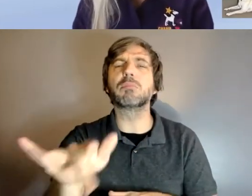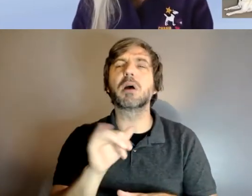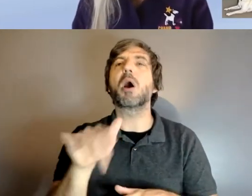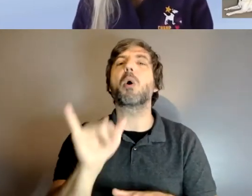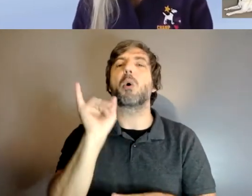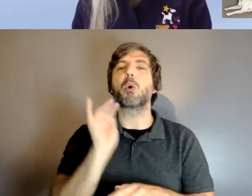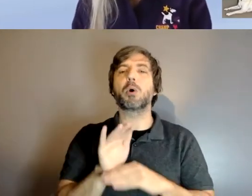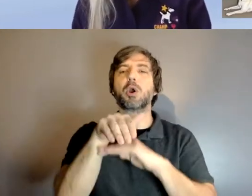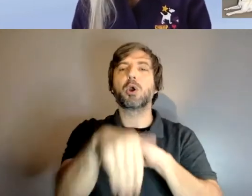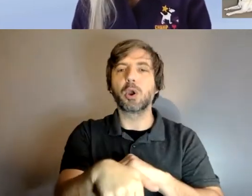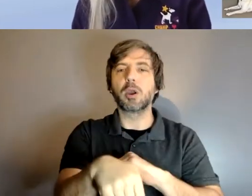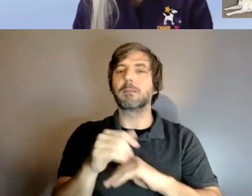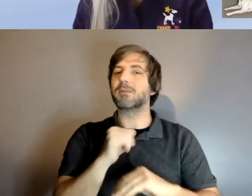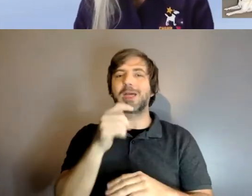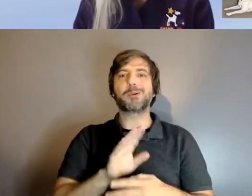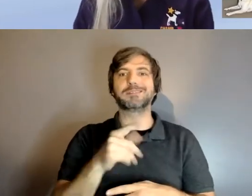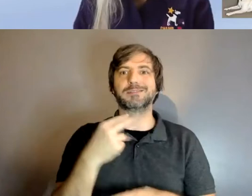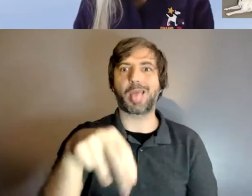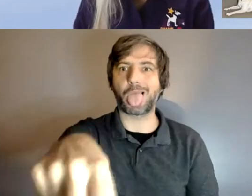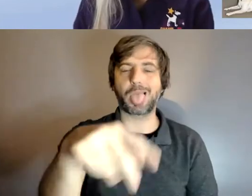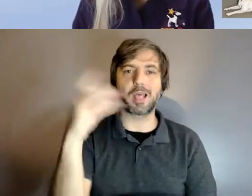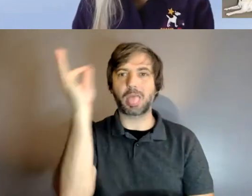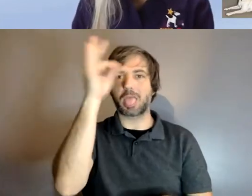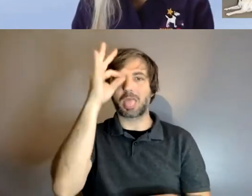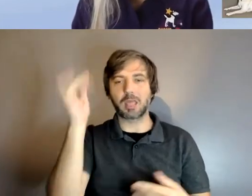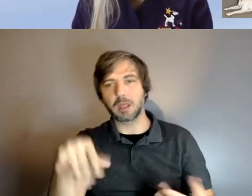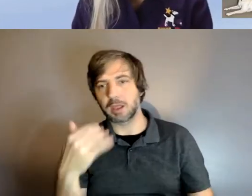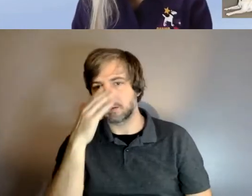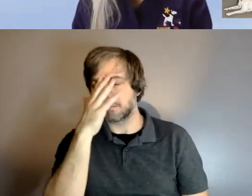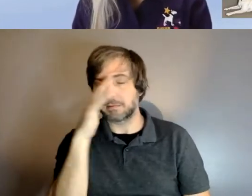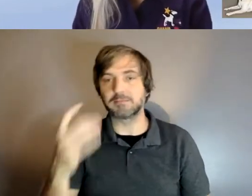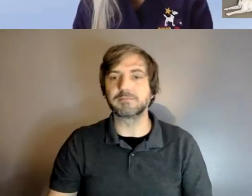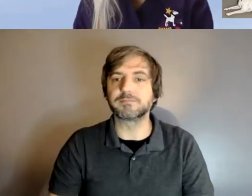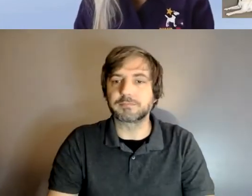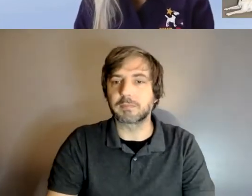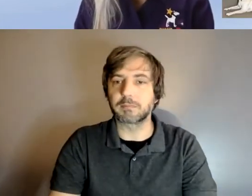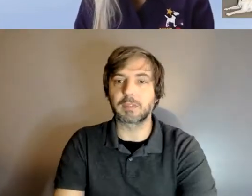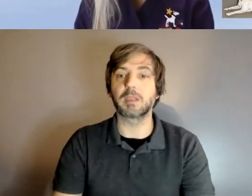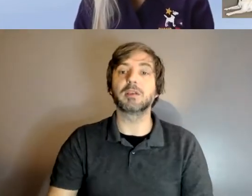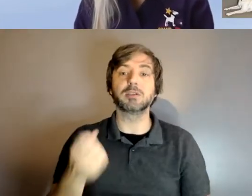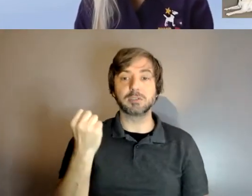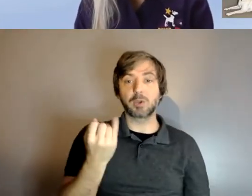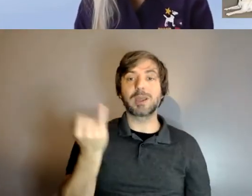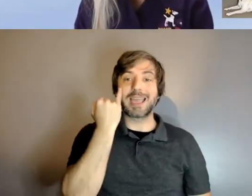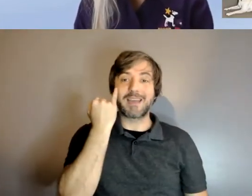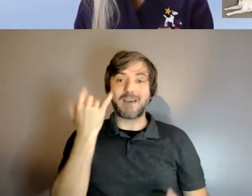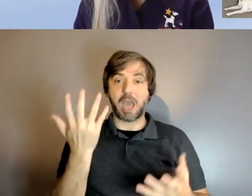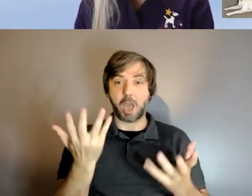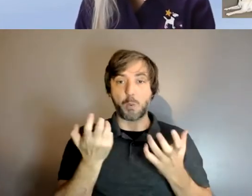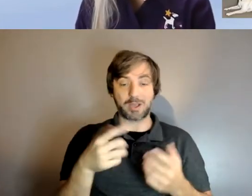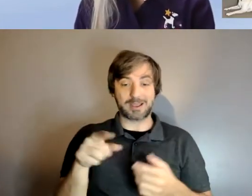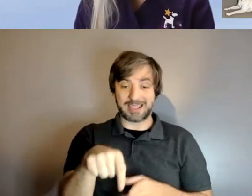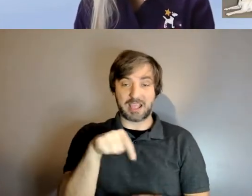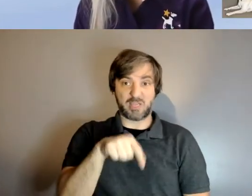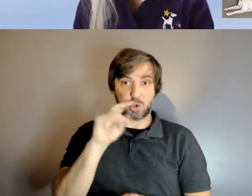um and we also work a lot on like targeting as well and back changing so if i want him to find the same door to a class